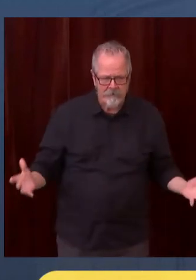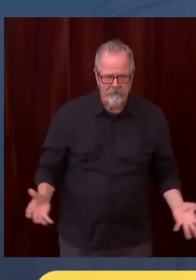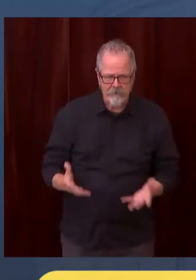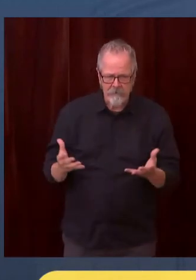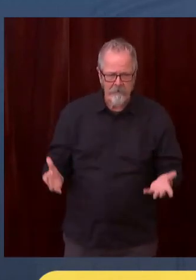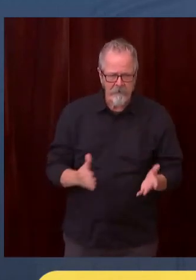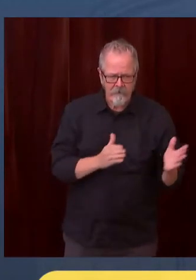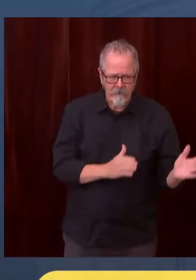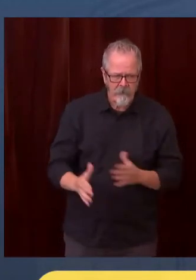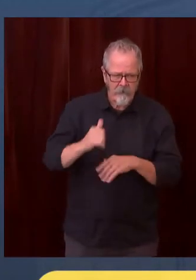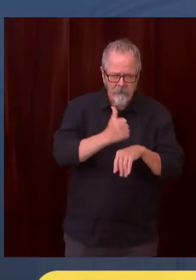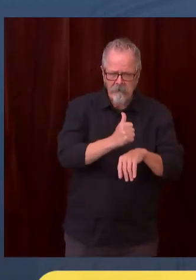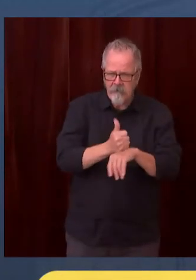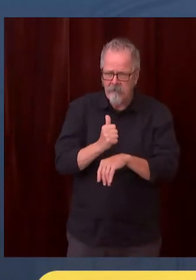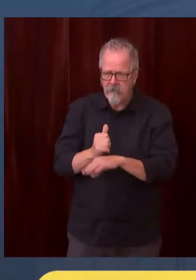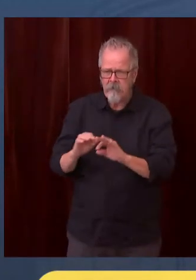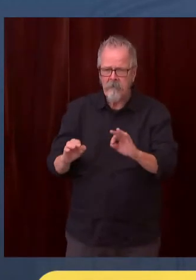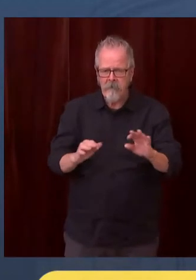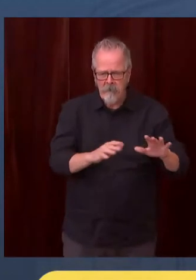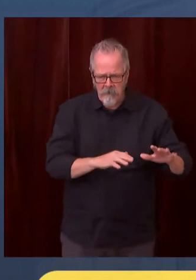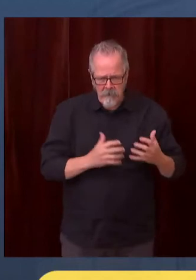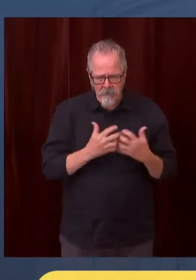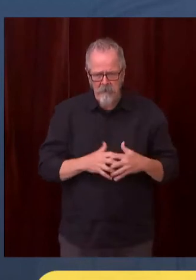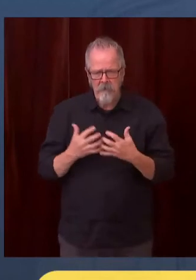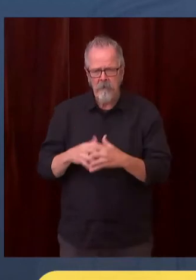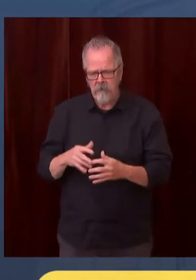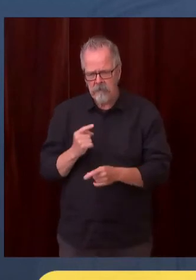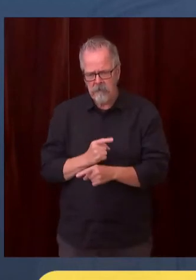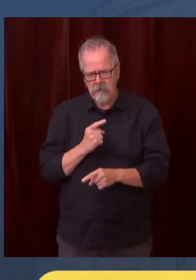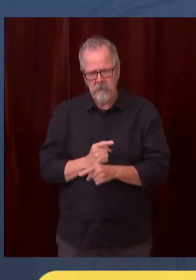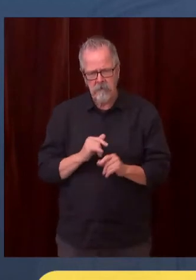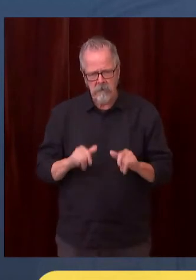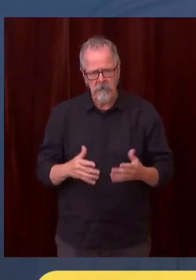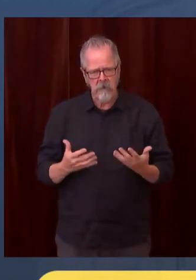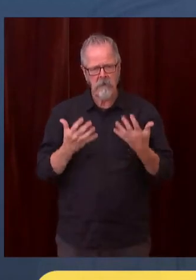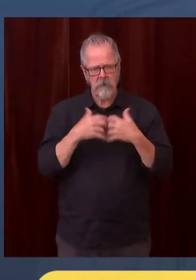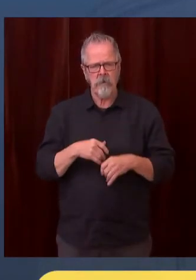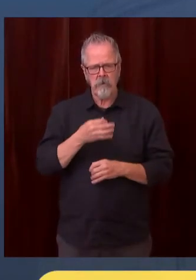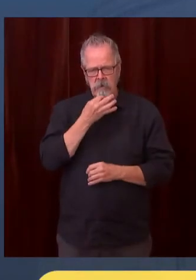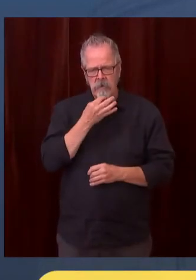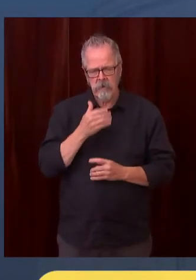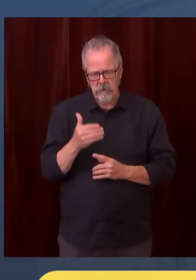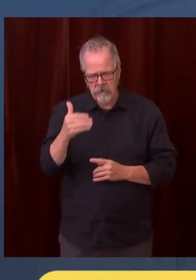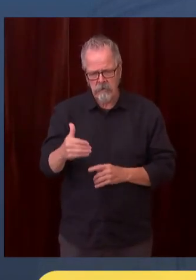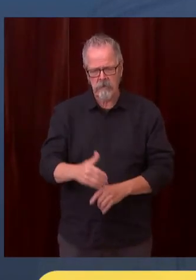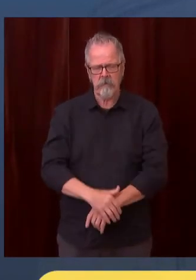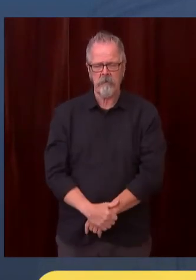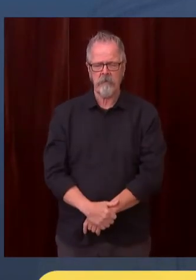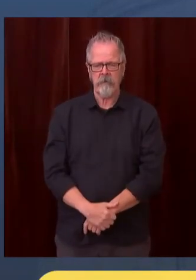languages on available resources to help you pay your rent, including state and local rental assistance programs.